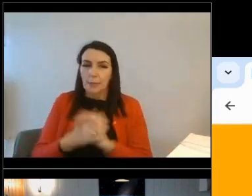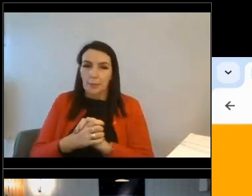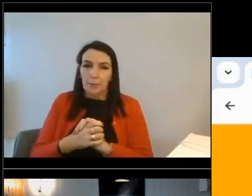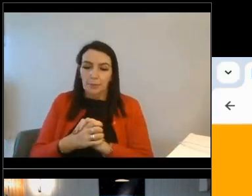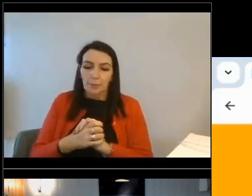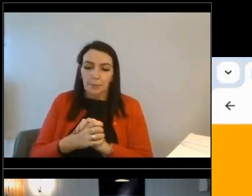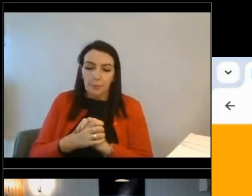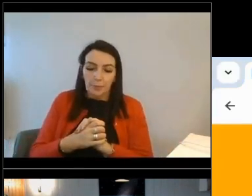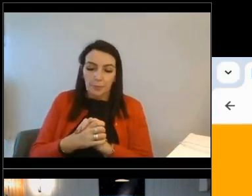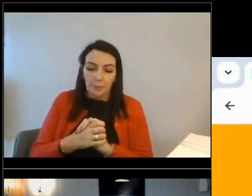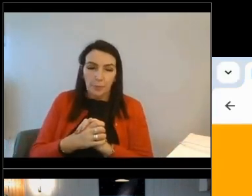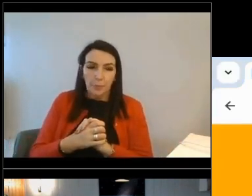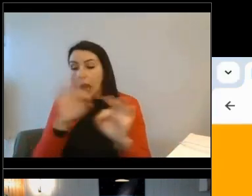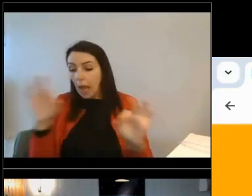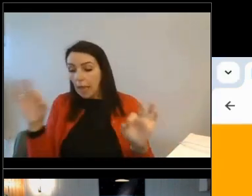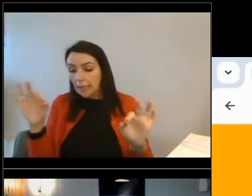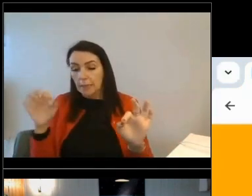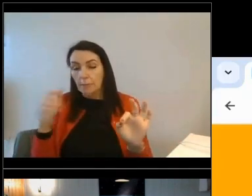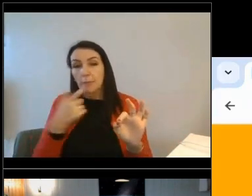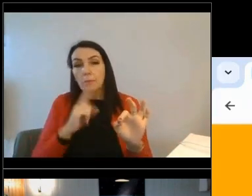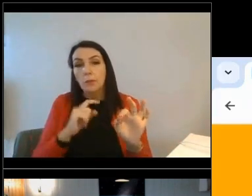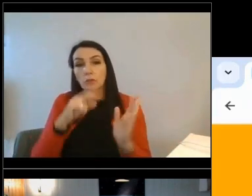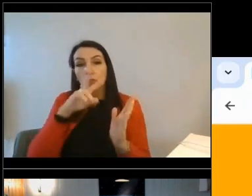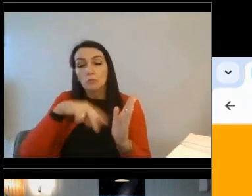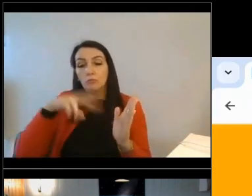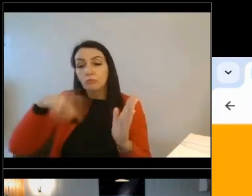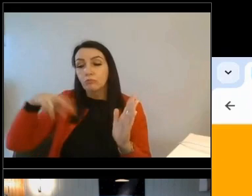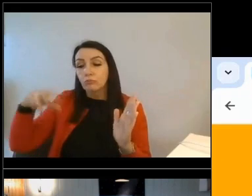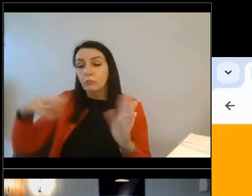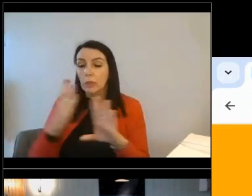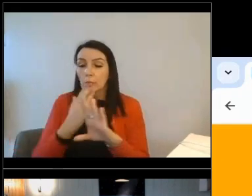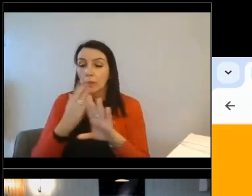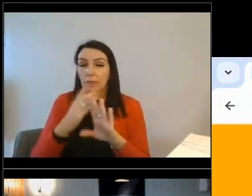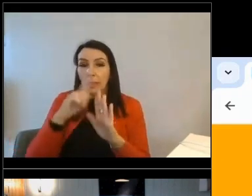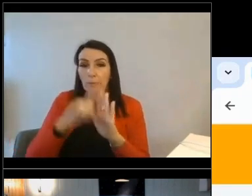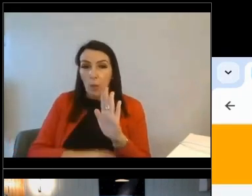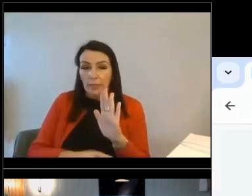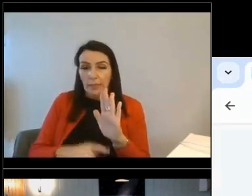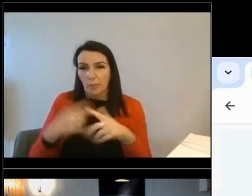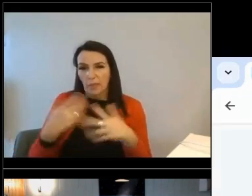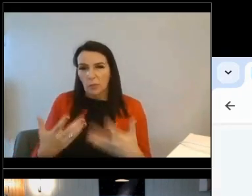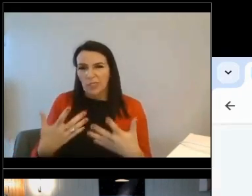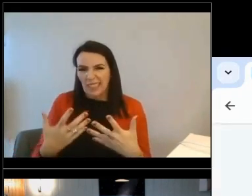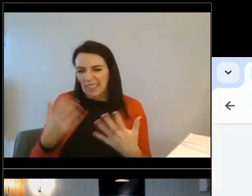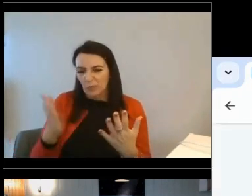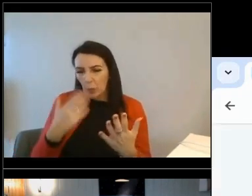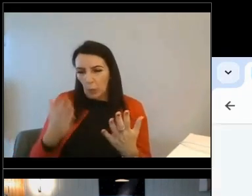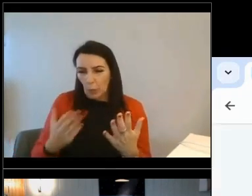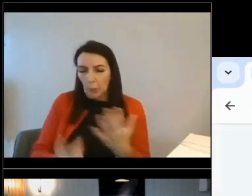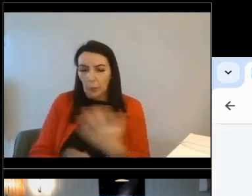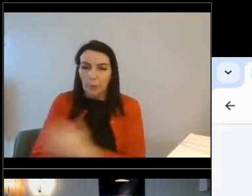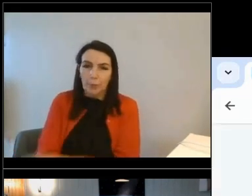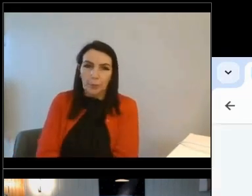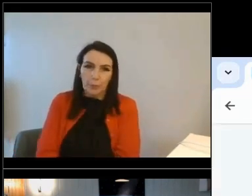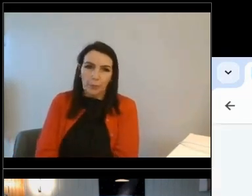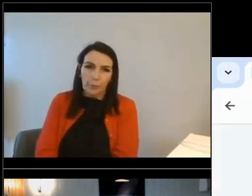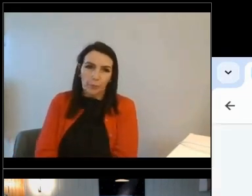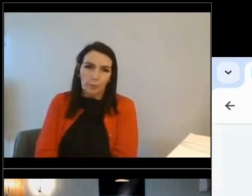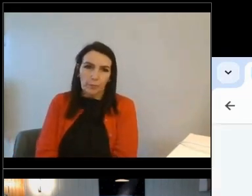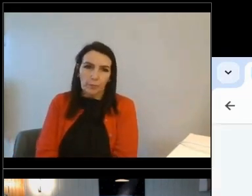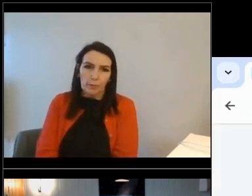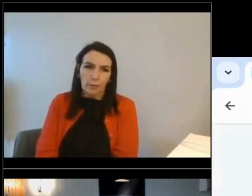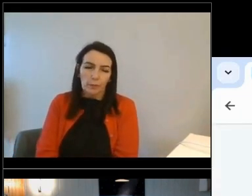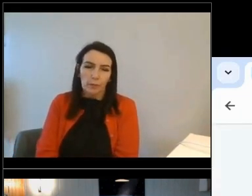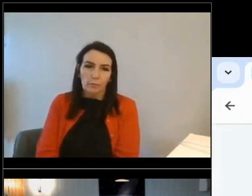ask users to click through, but for the purposes of the demo, I will obviously just skip through them. So moving